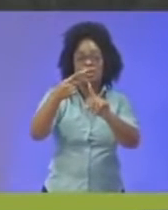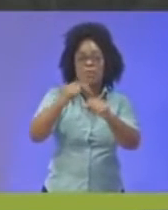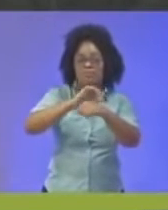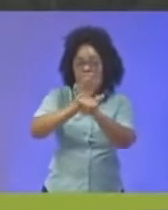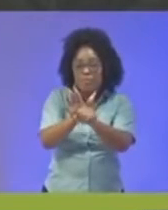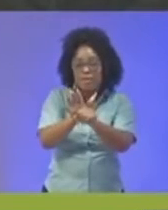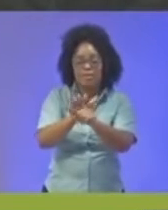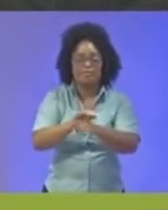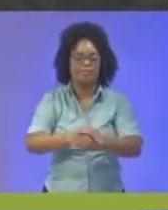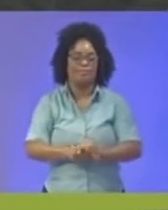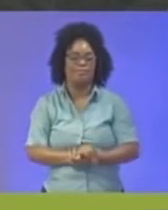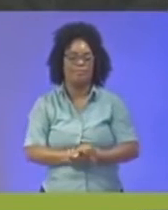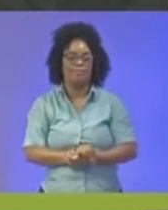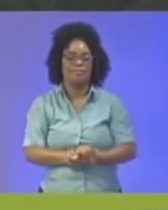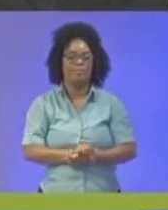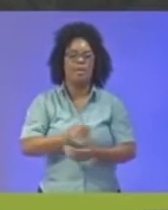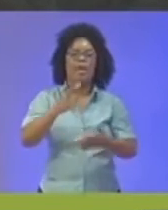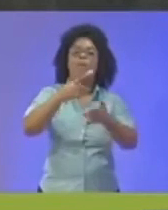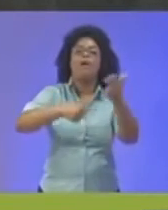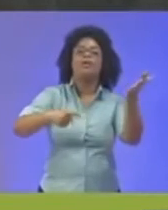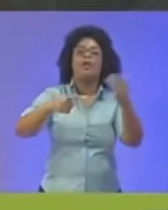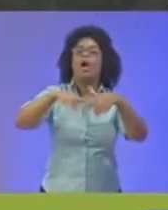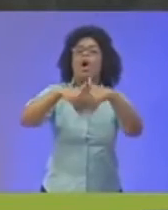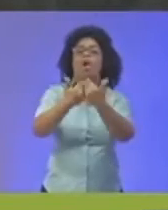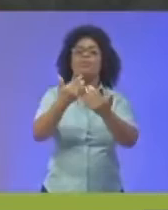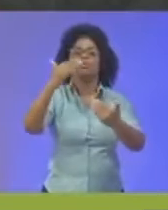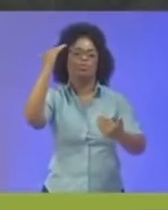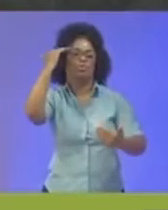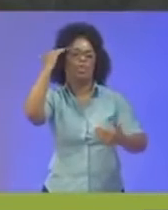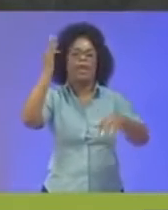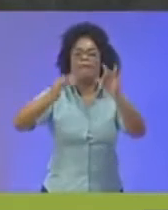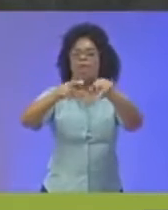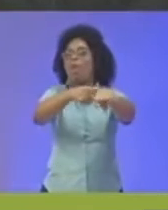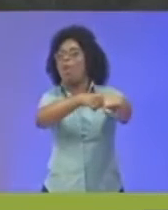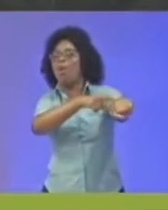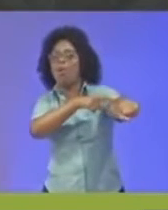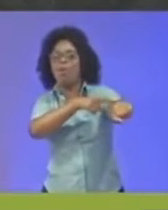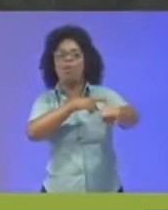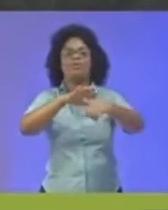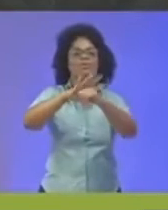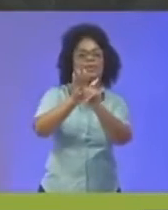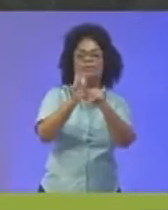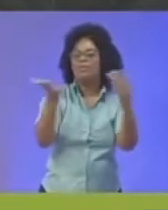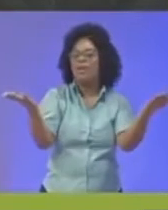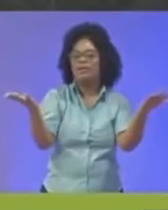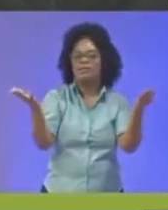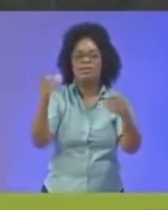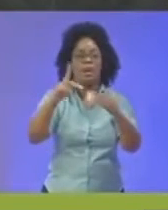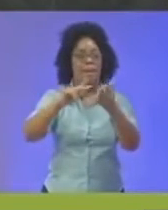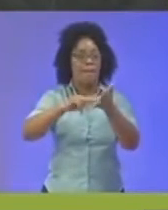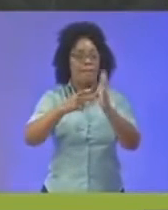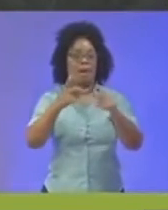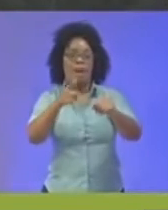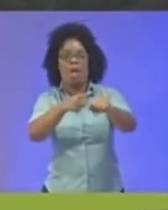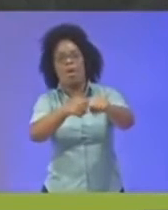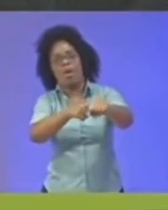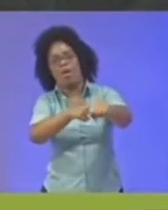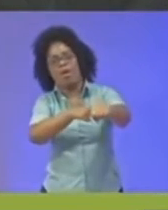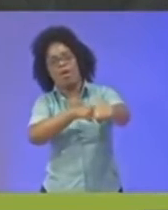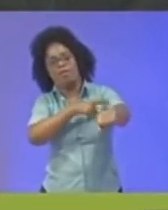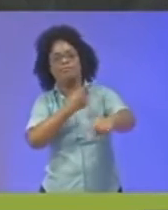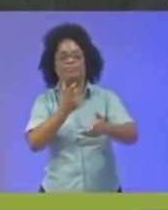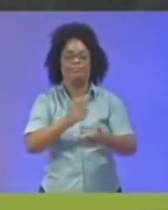So what are the signs and symptoms of long COVID? And so for patients who have had a mild course of COVID